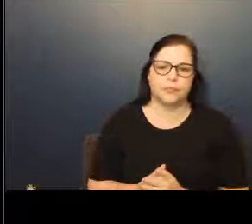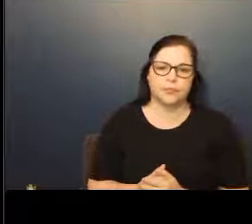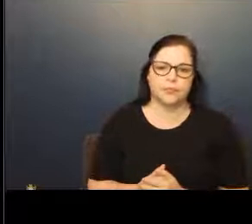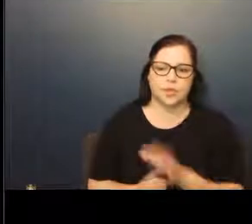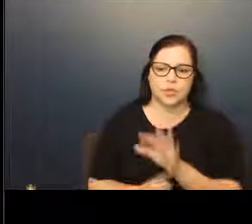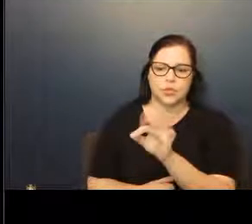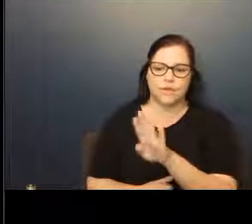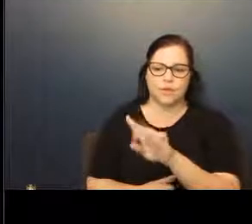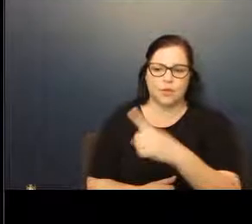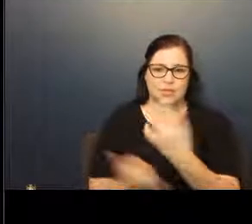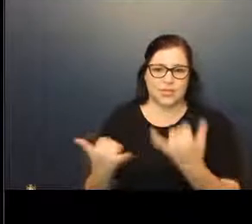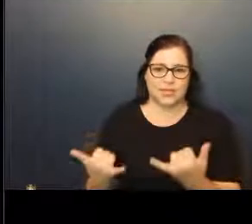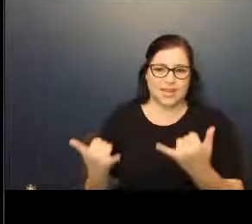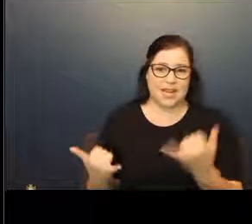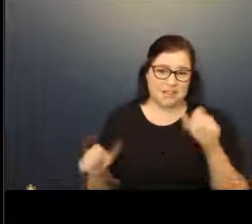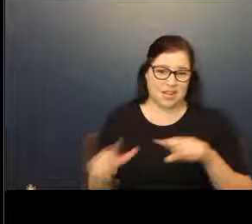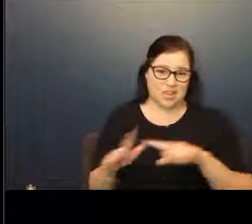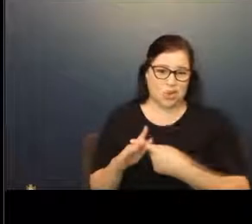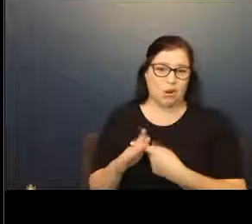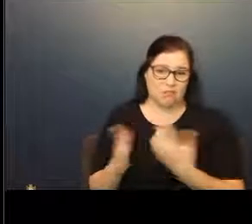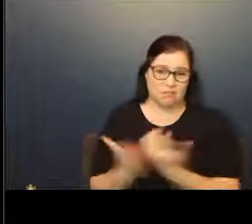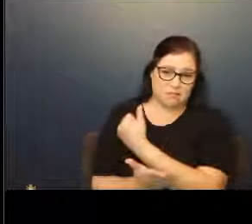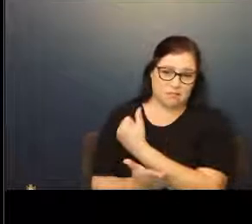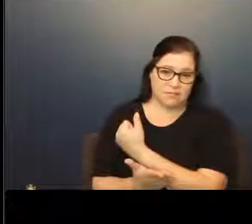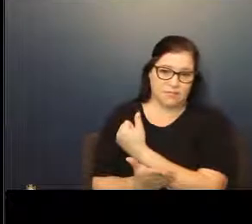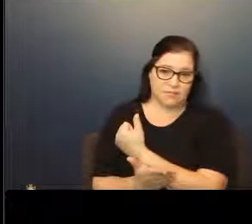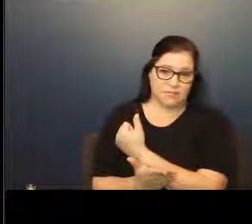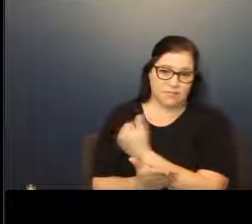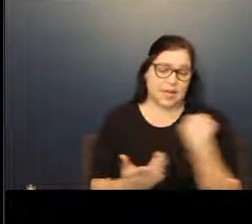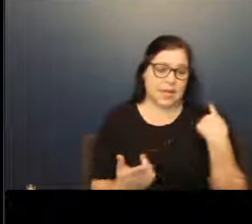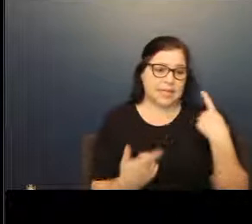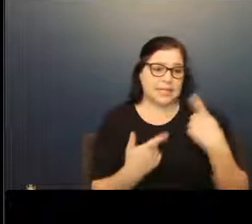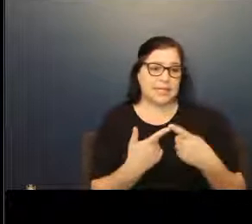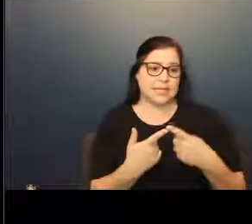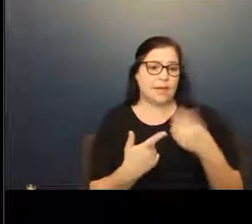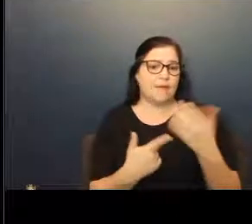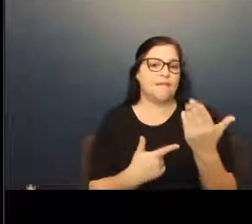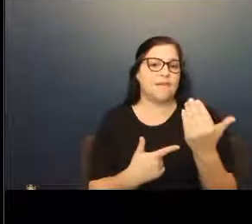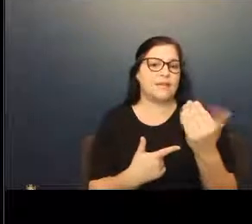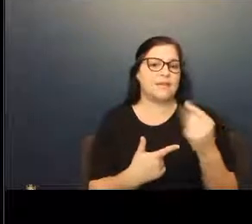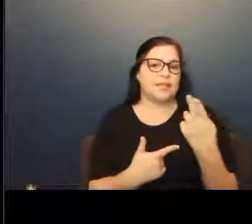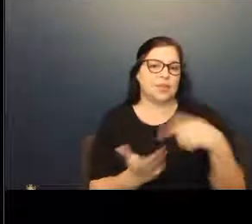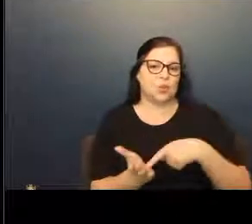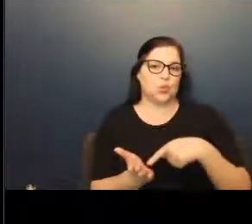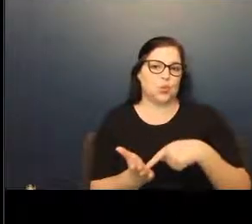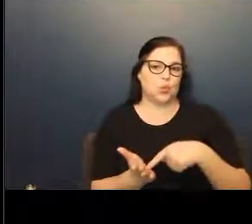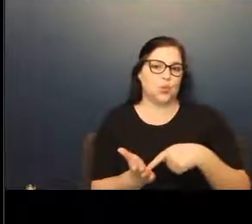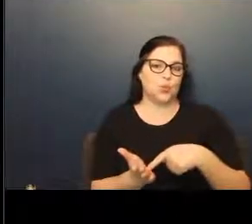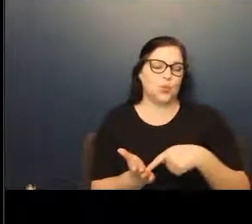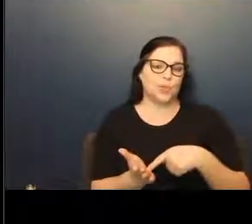the 1st, be a good time to start. And so, and give them up until the, the 15th for this month to make payment.